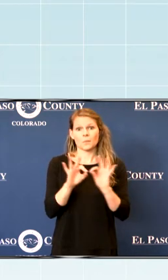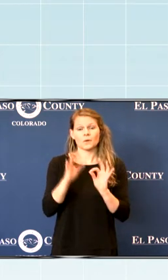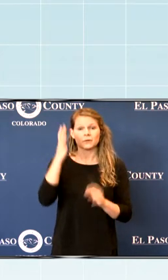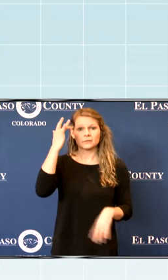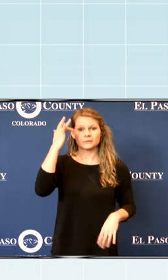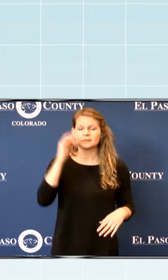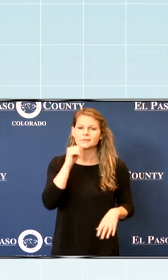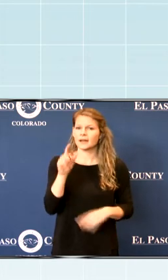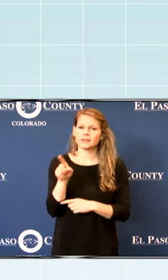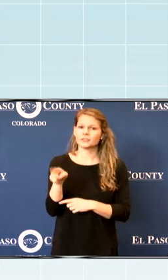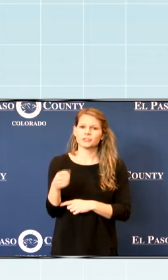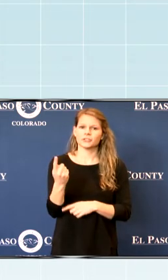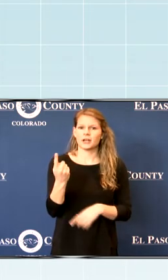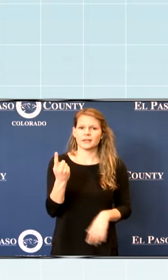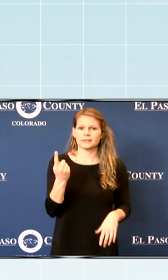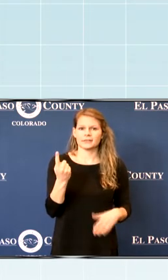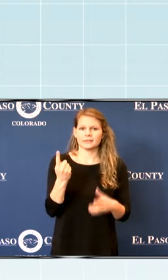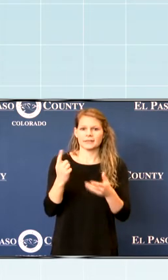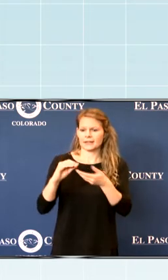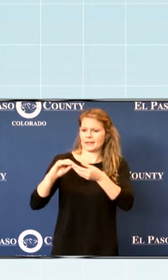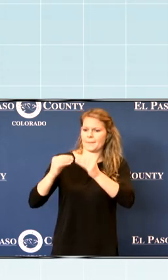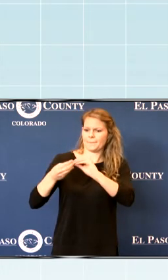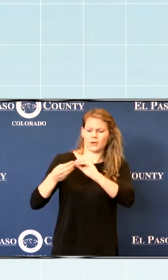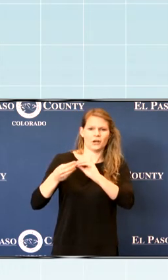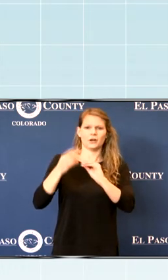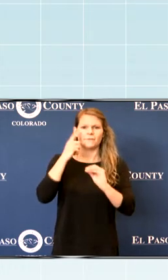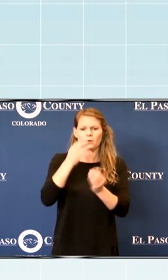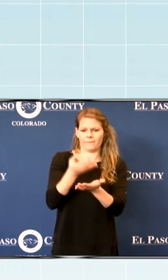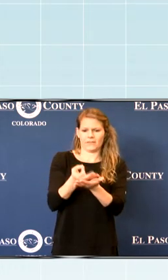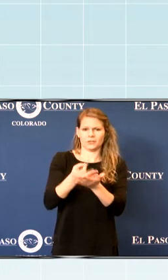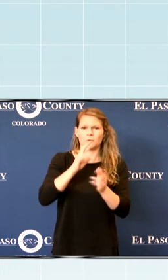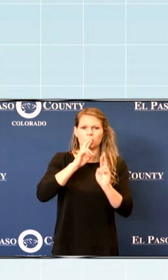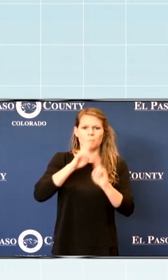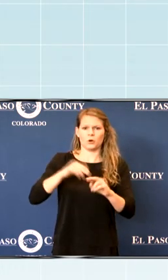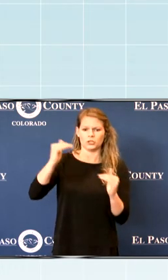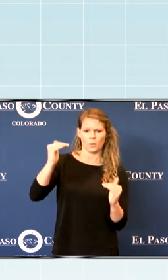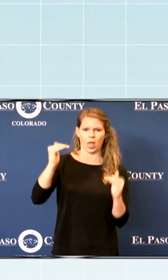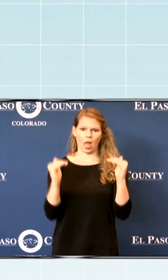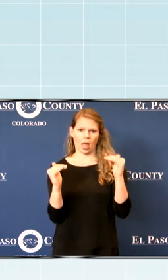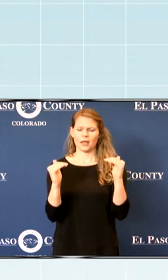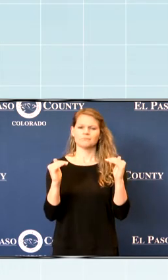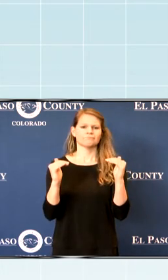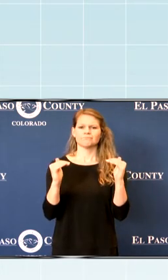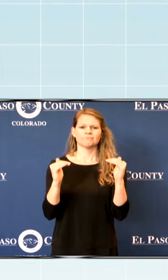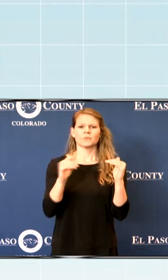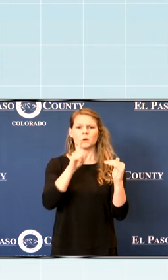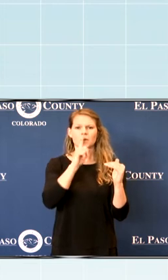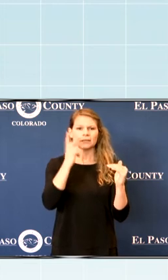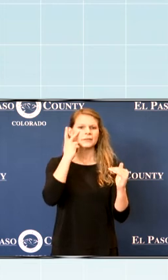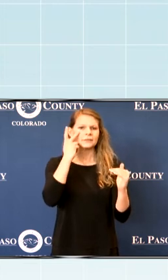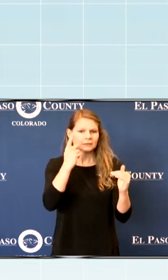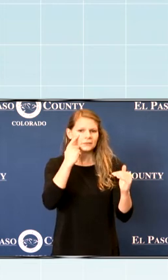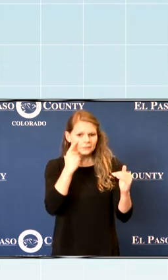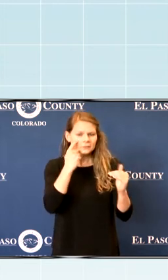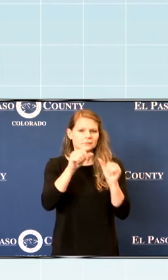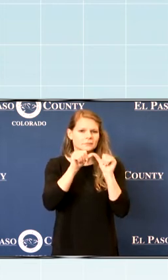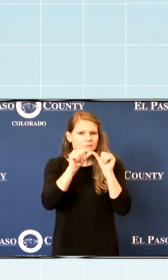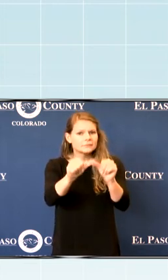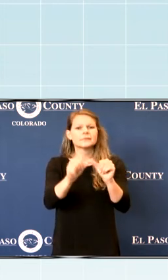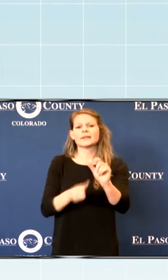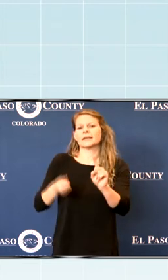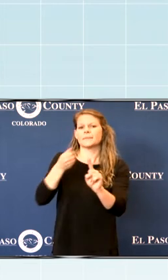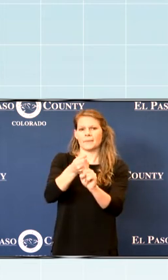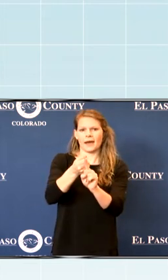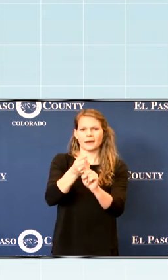not just going to be a number to balance the fiscal reports, but it will have a tangible and long-term impact